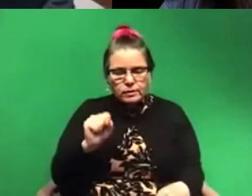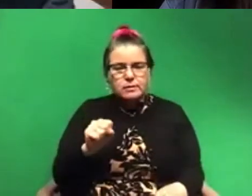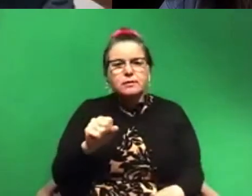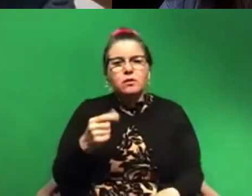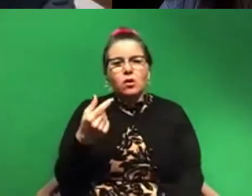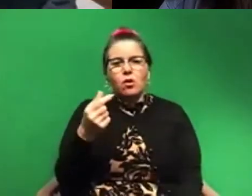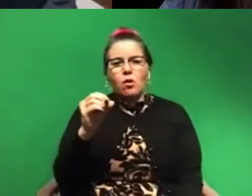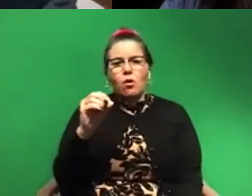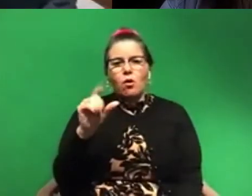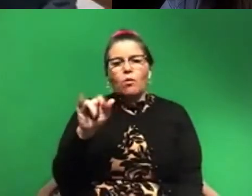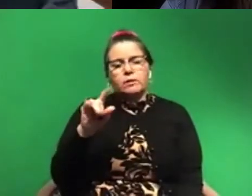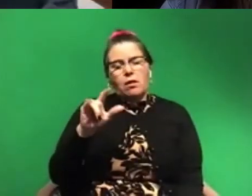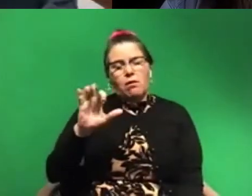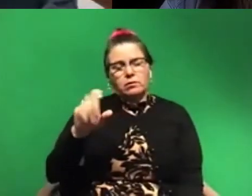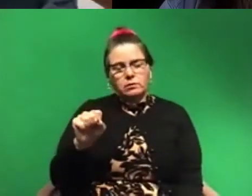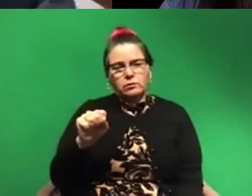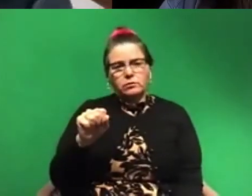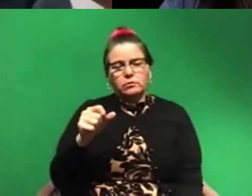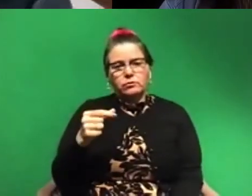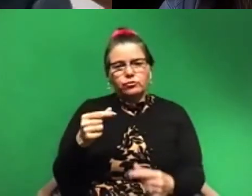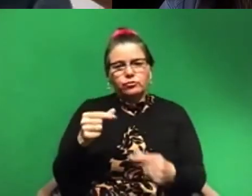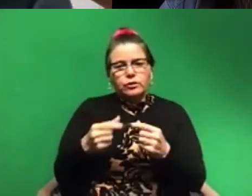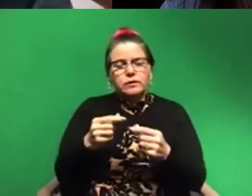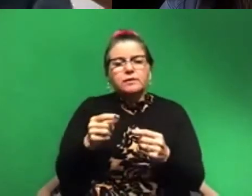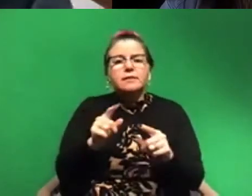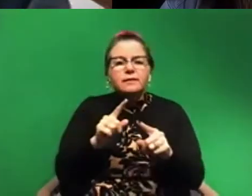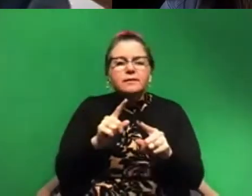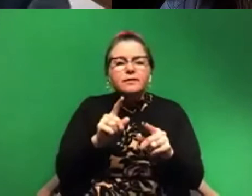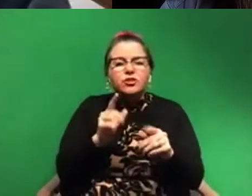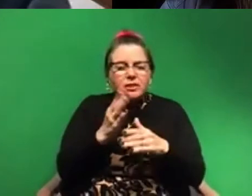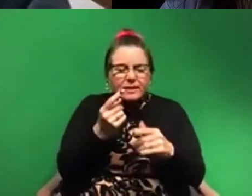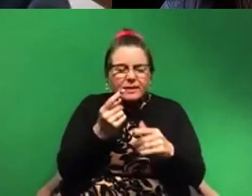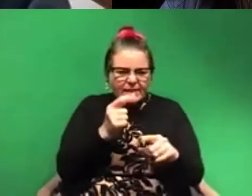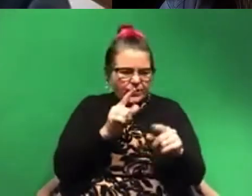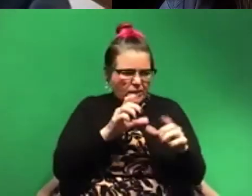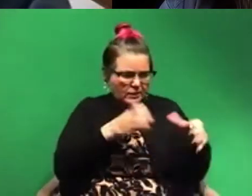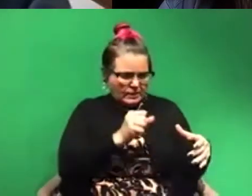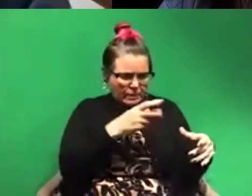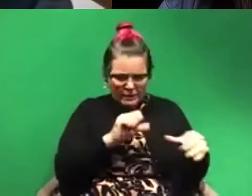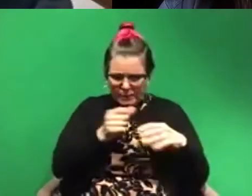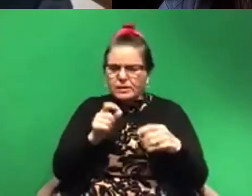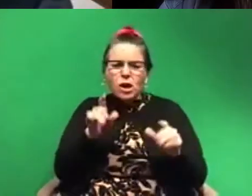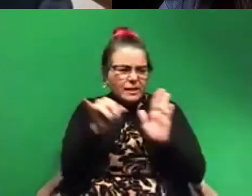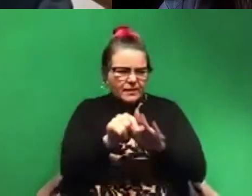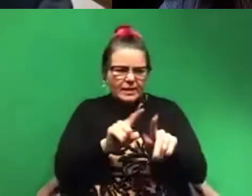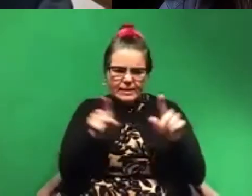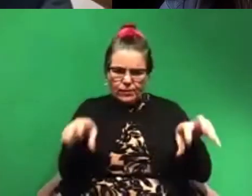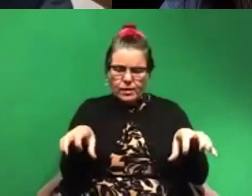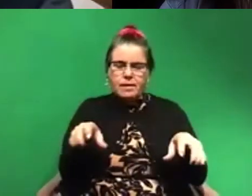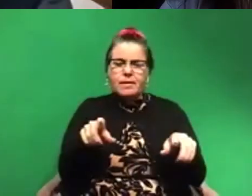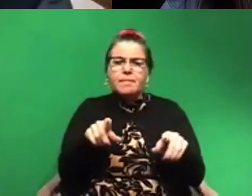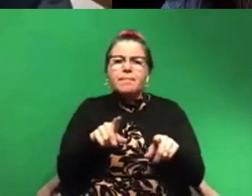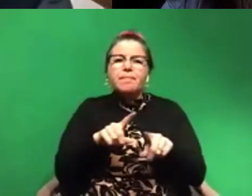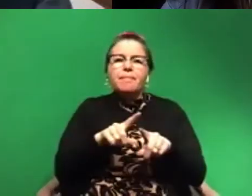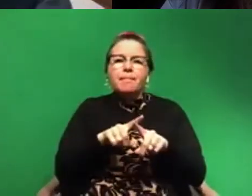So they vary just enough between species that you can tell the difference between species, but they really don't vary at all or very little